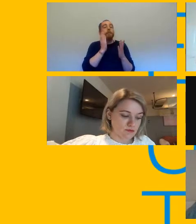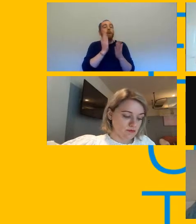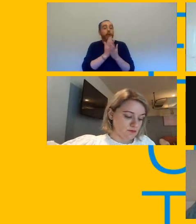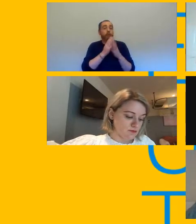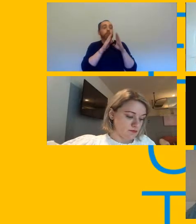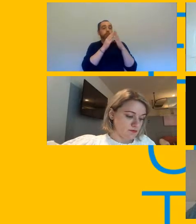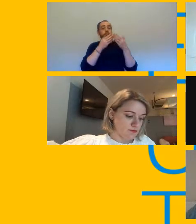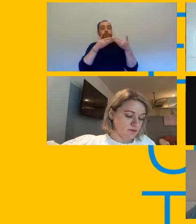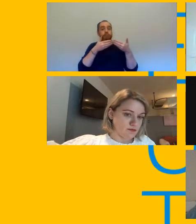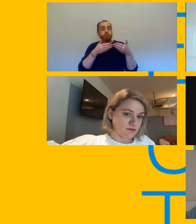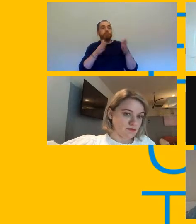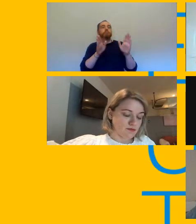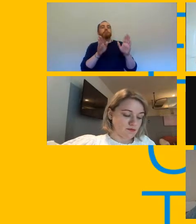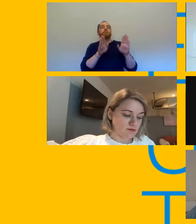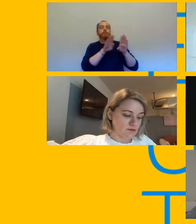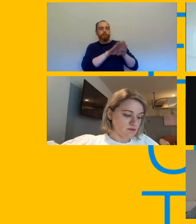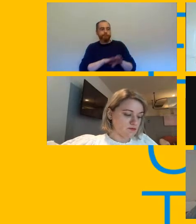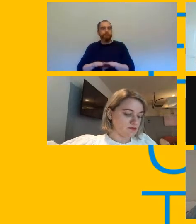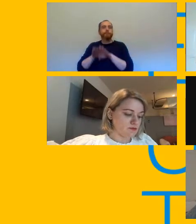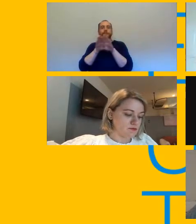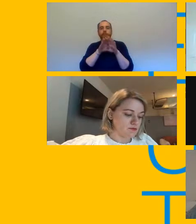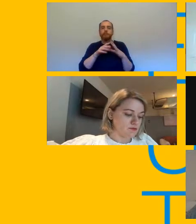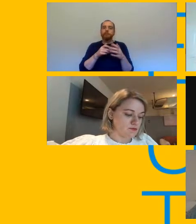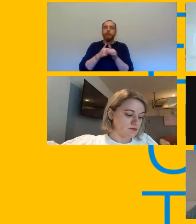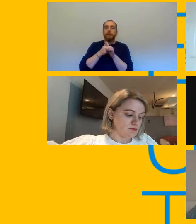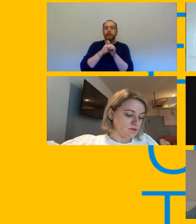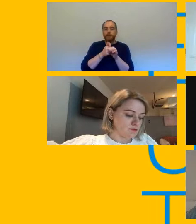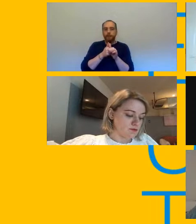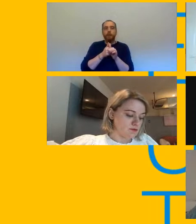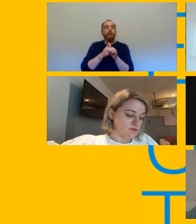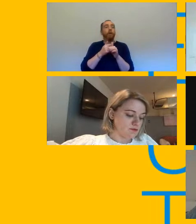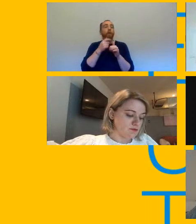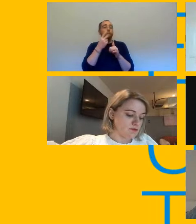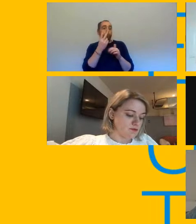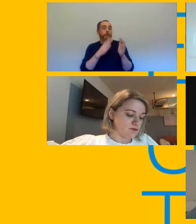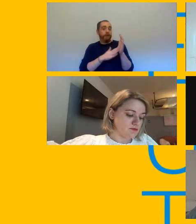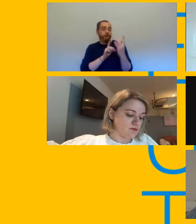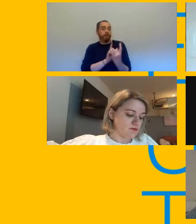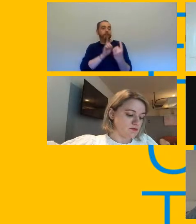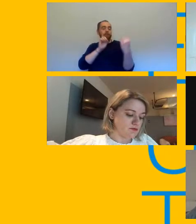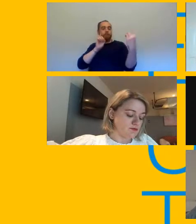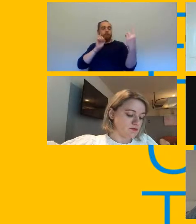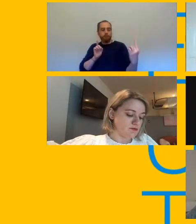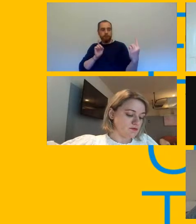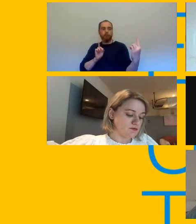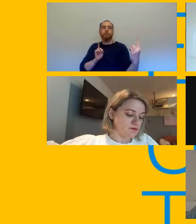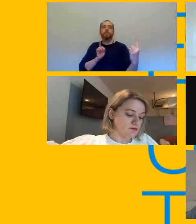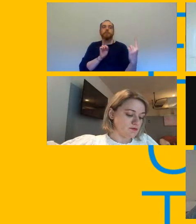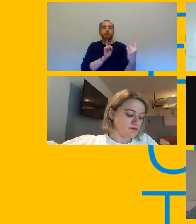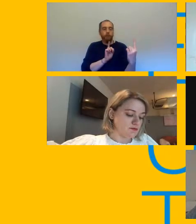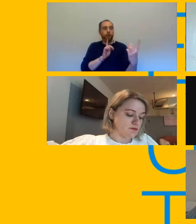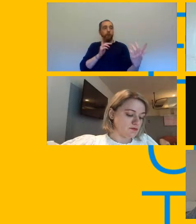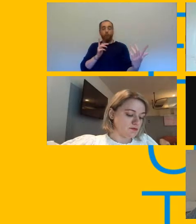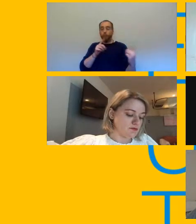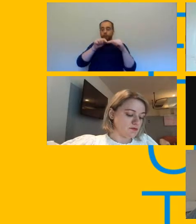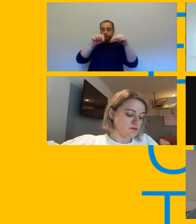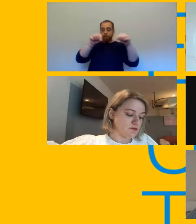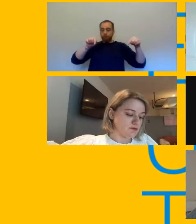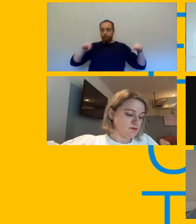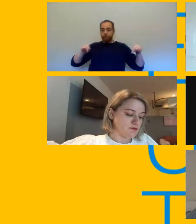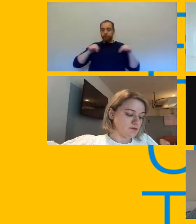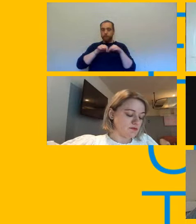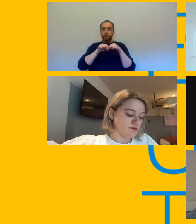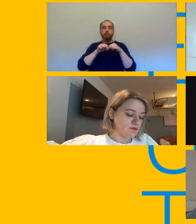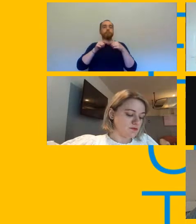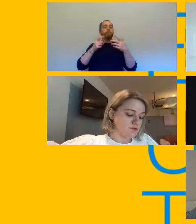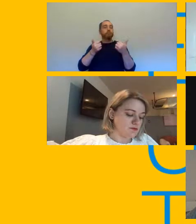we do issue advice about work that involves um less than two meters or work in poorly ventilated areas for the nature of the work that's